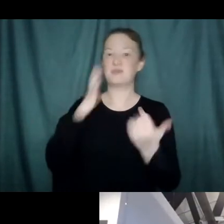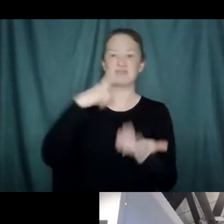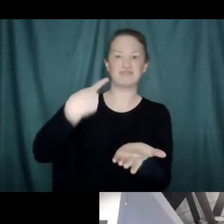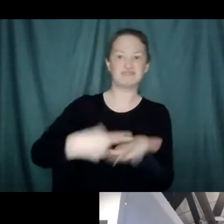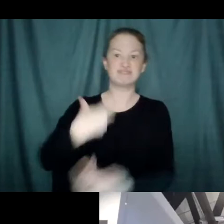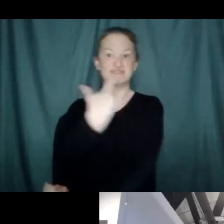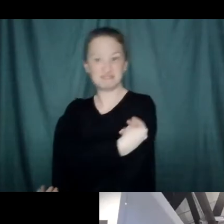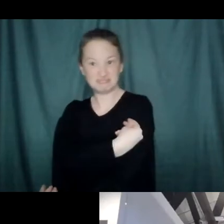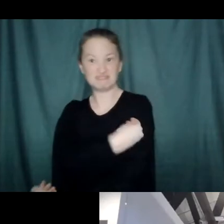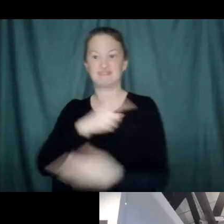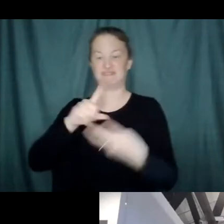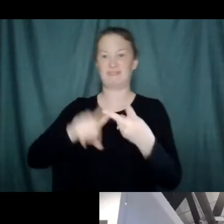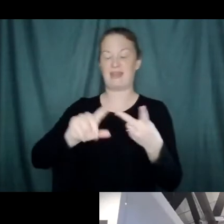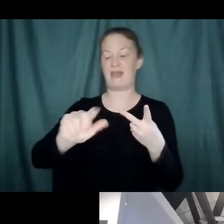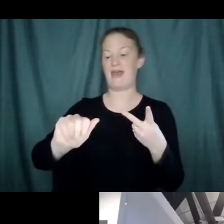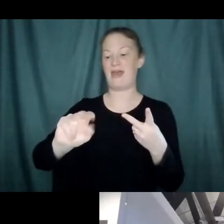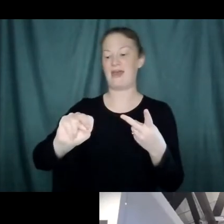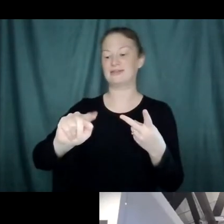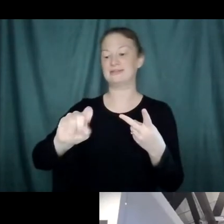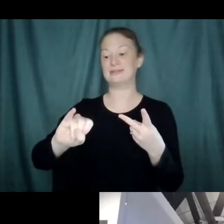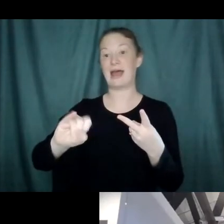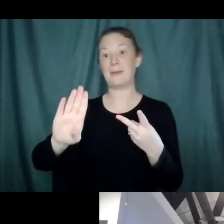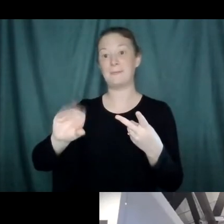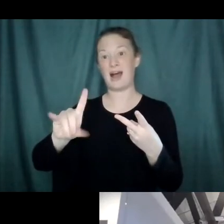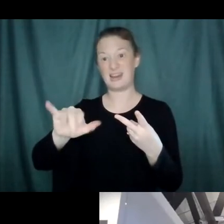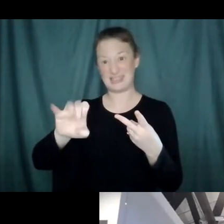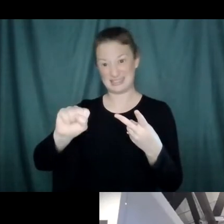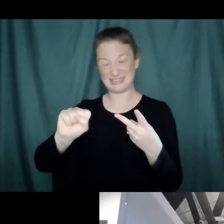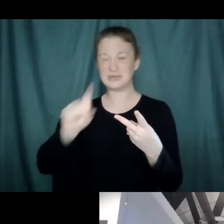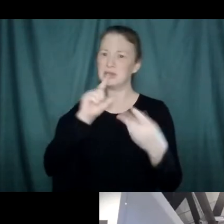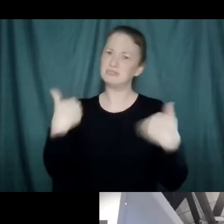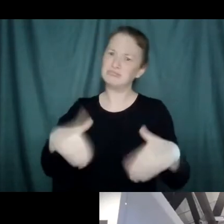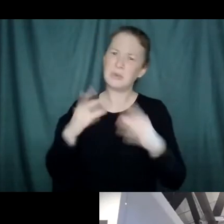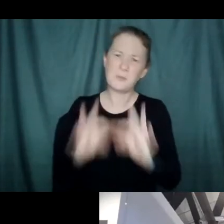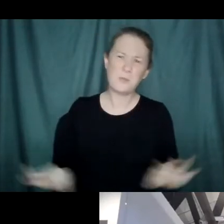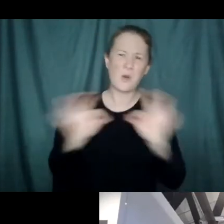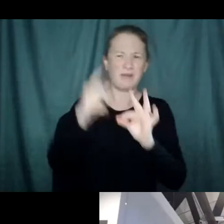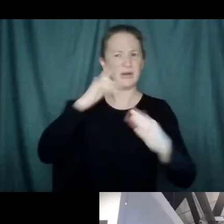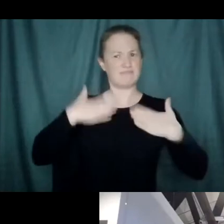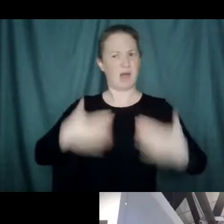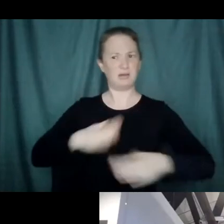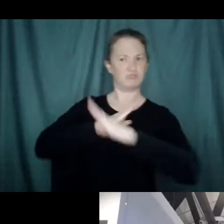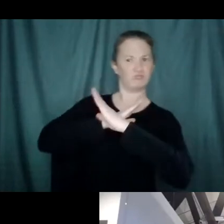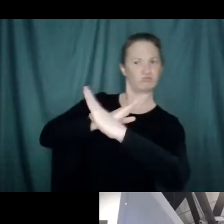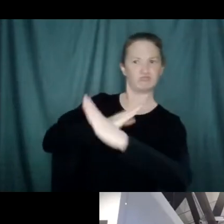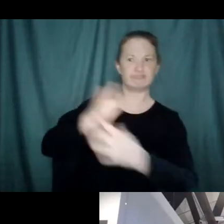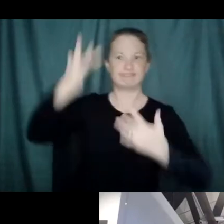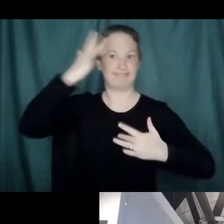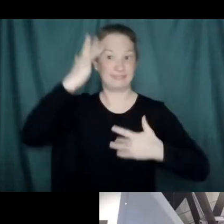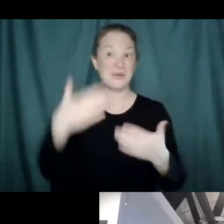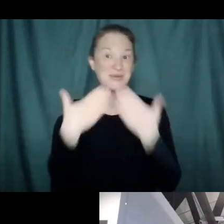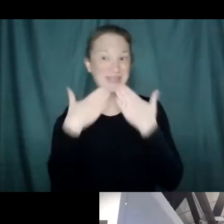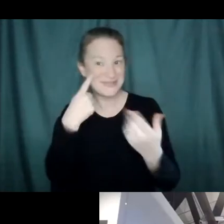and how important those are to your immune system. I'm really glad you're all here. Thank you so much, Megan and Jay, for being with us today.